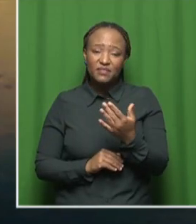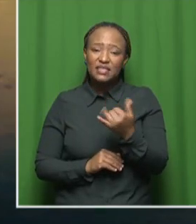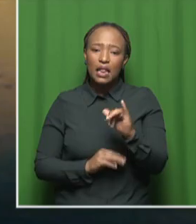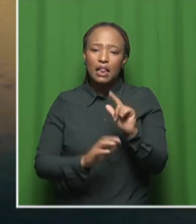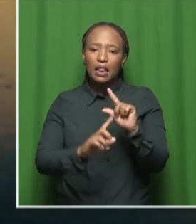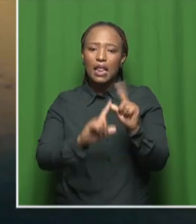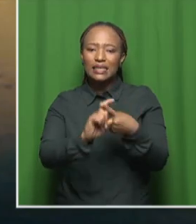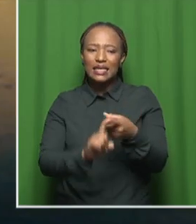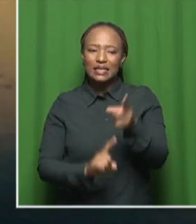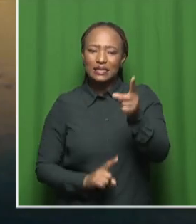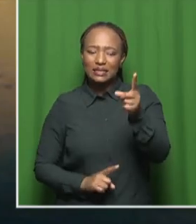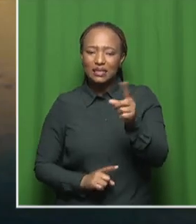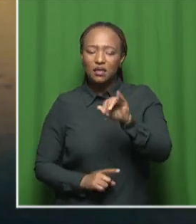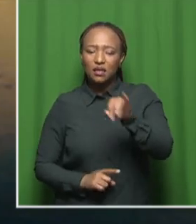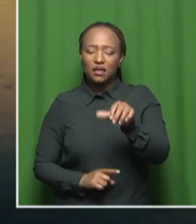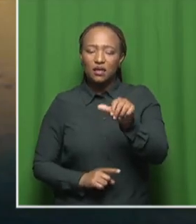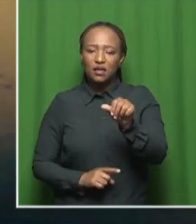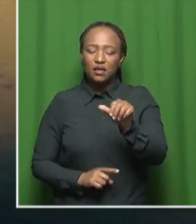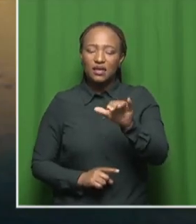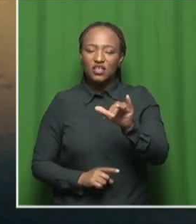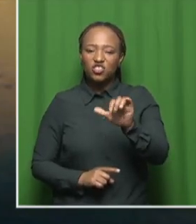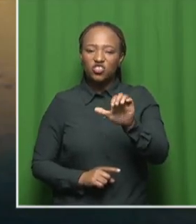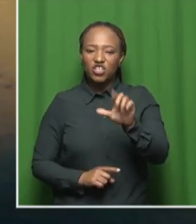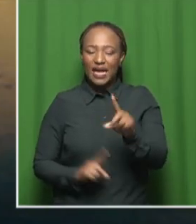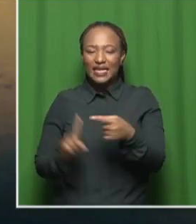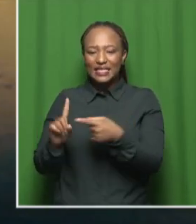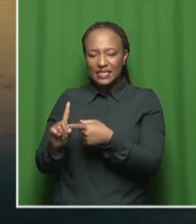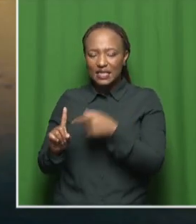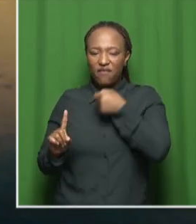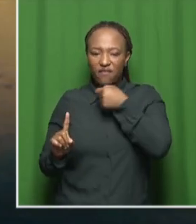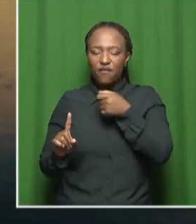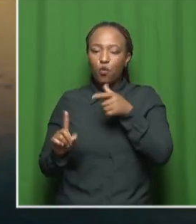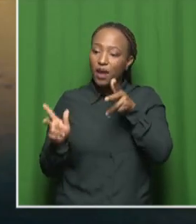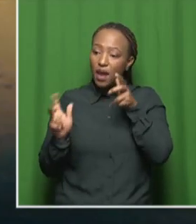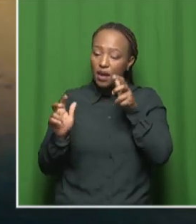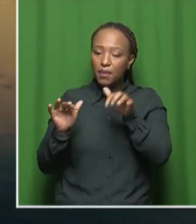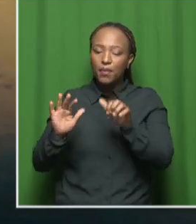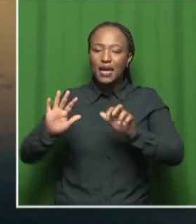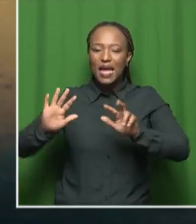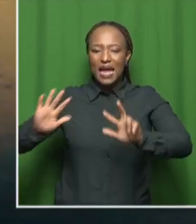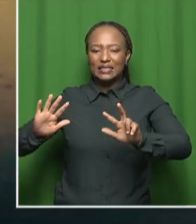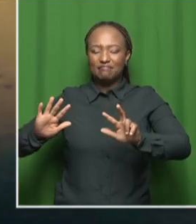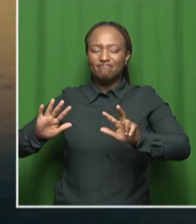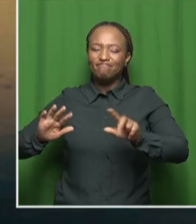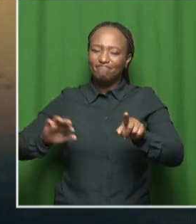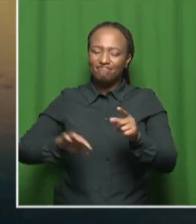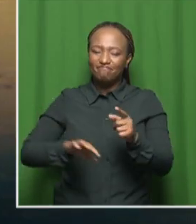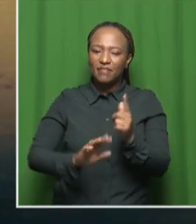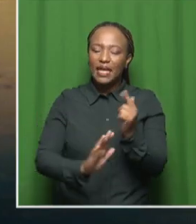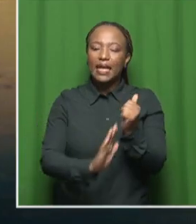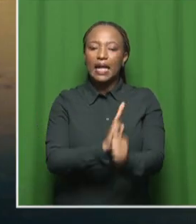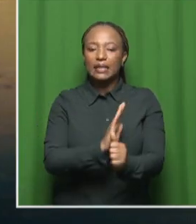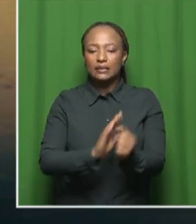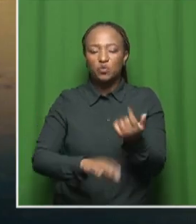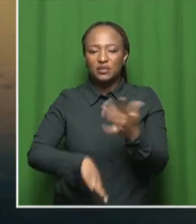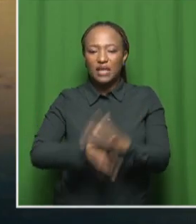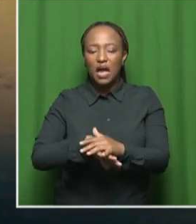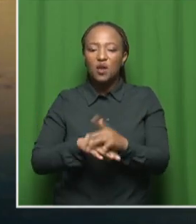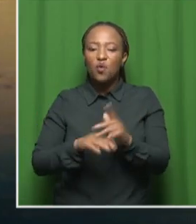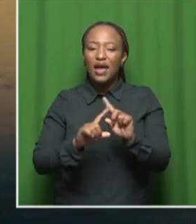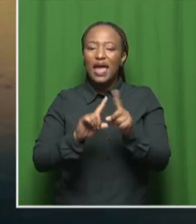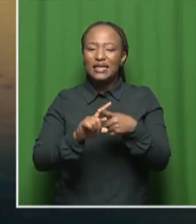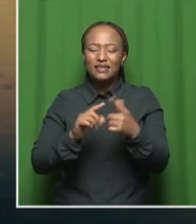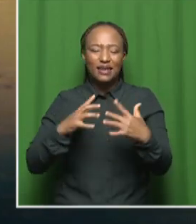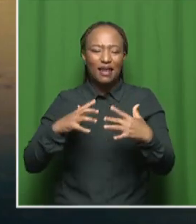that Jade is on her way to where we've heard that eight people have been killed with that collision. And we believe that some